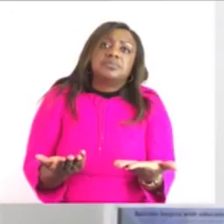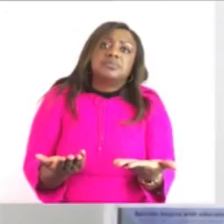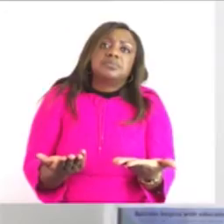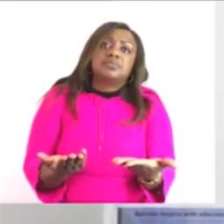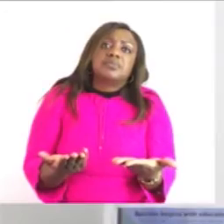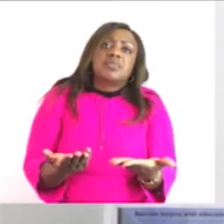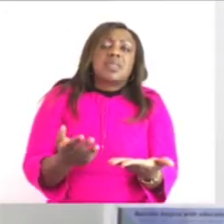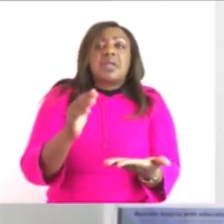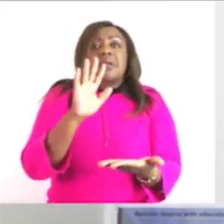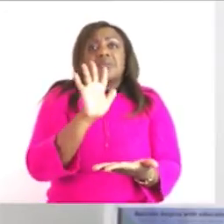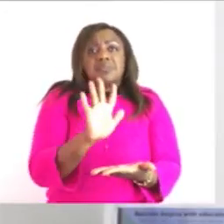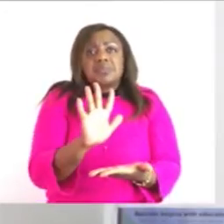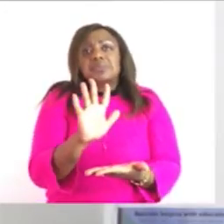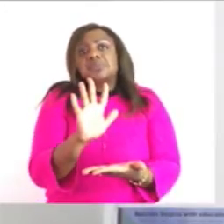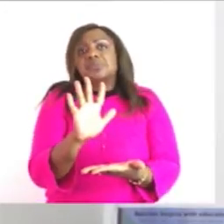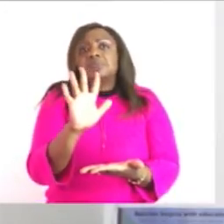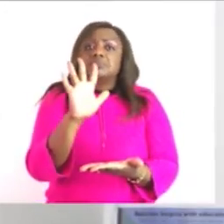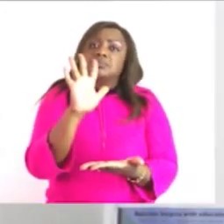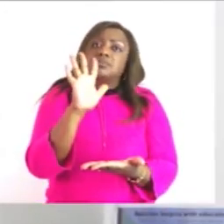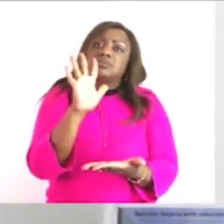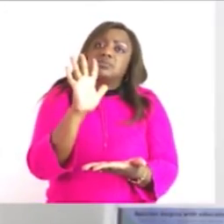maybe five hundred and